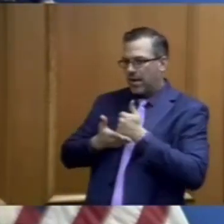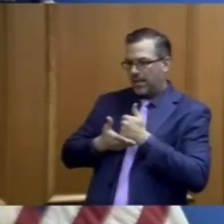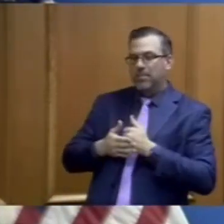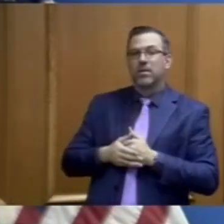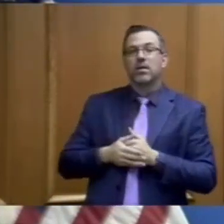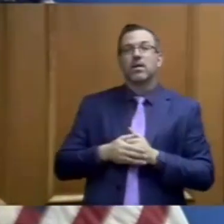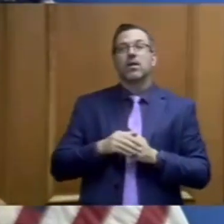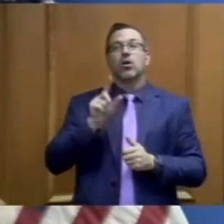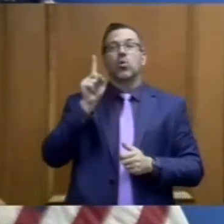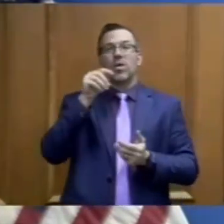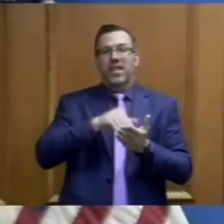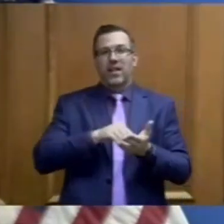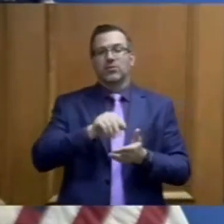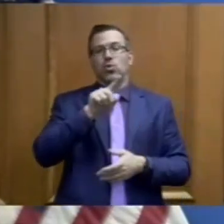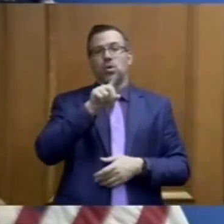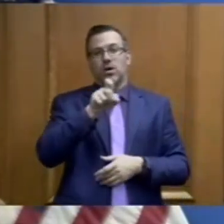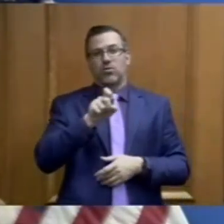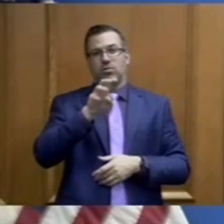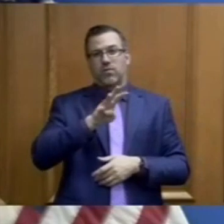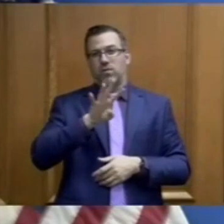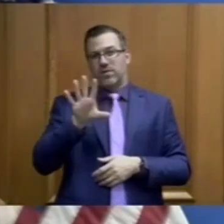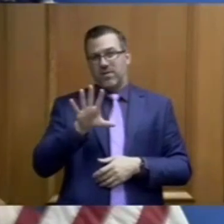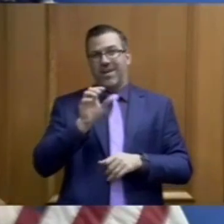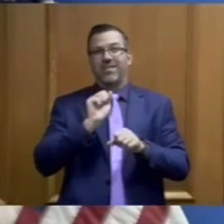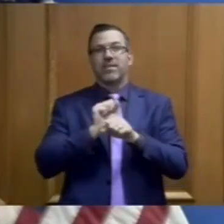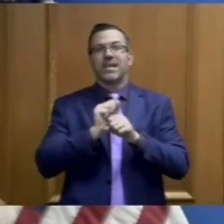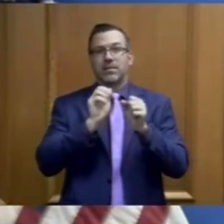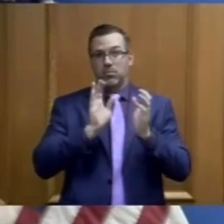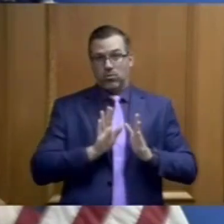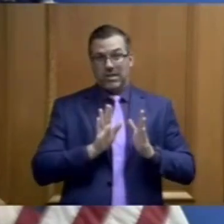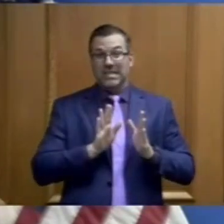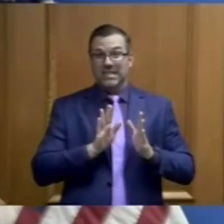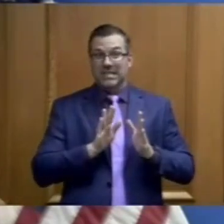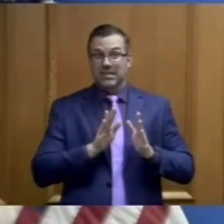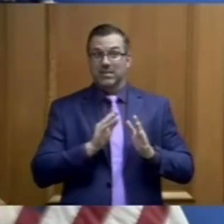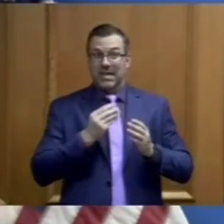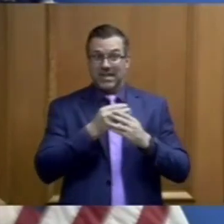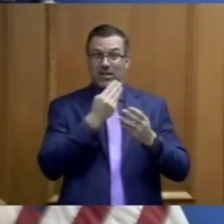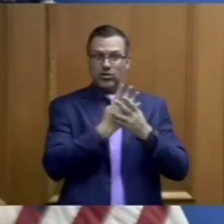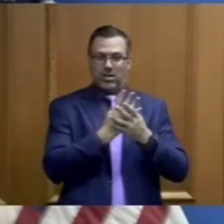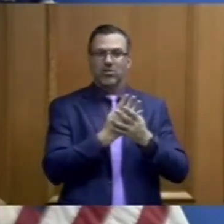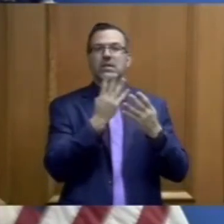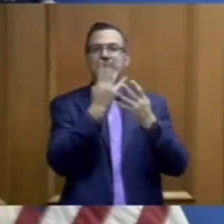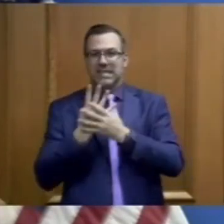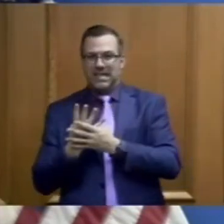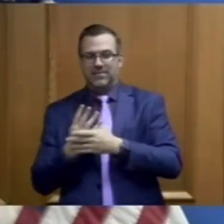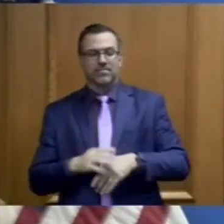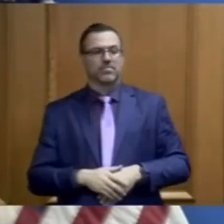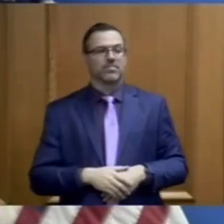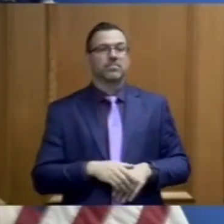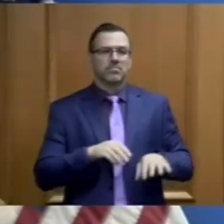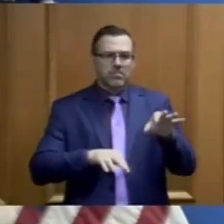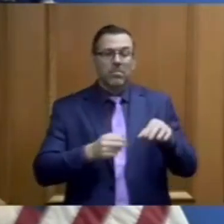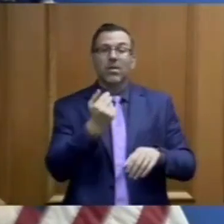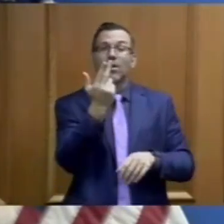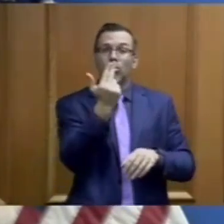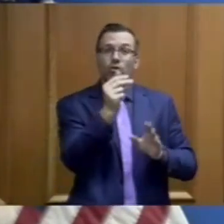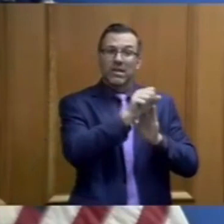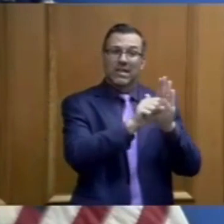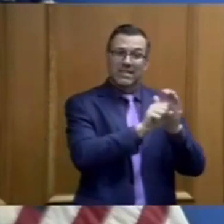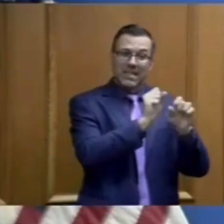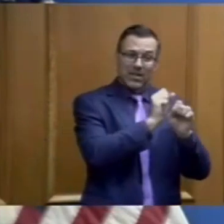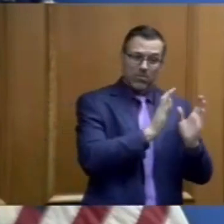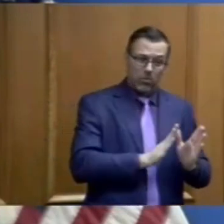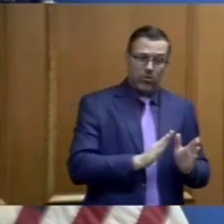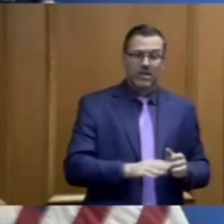,145 employees being tested. 13 state employees and six contract workers